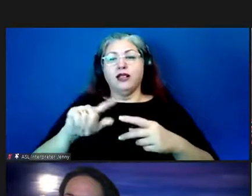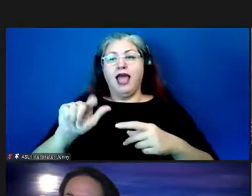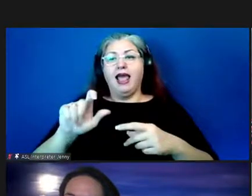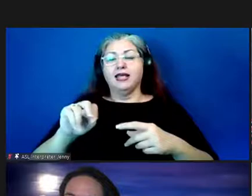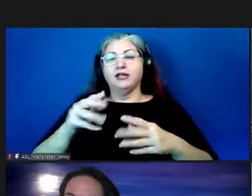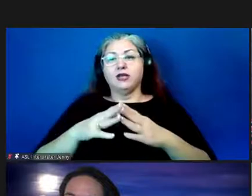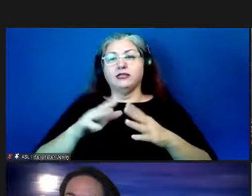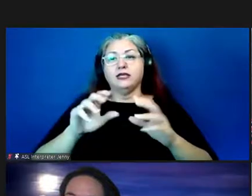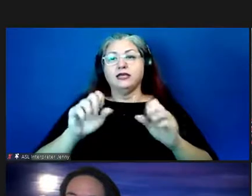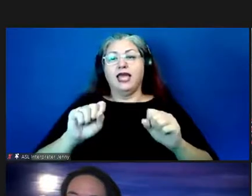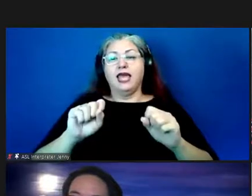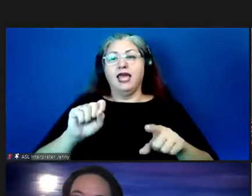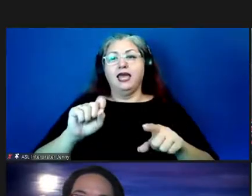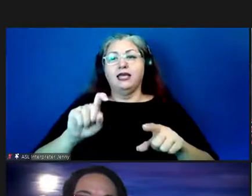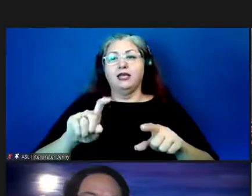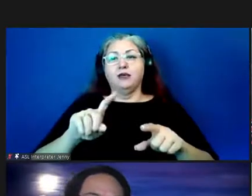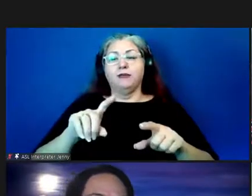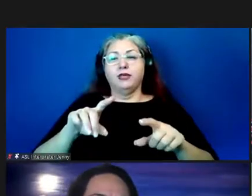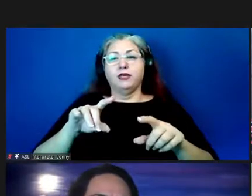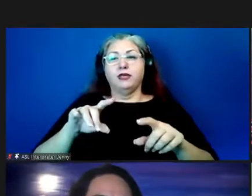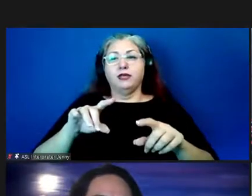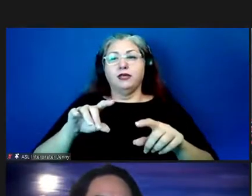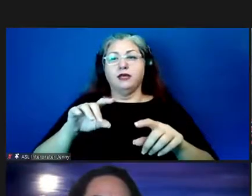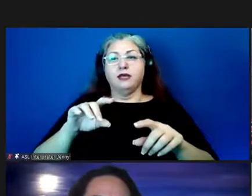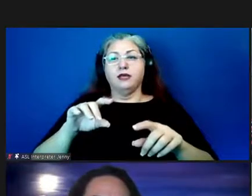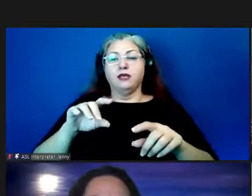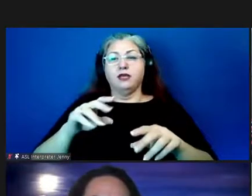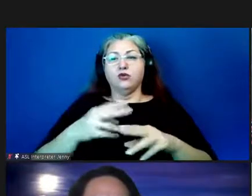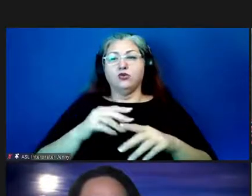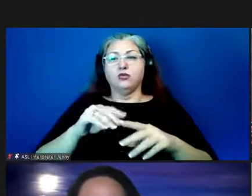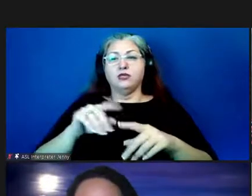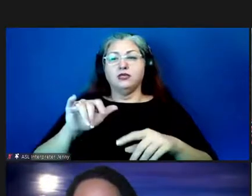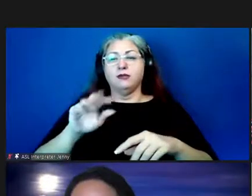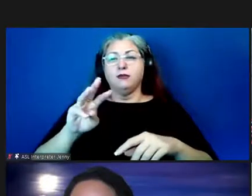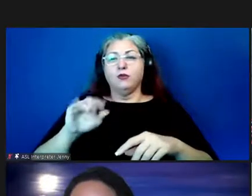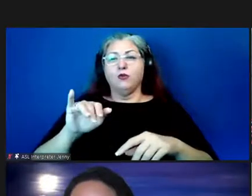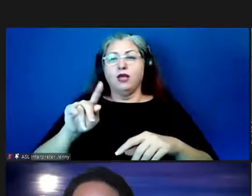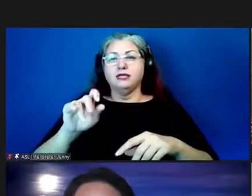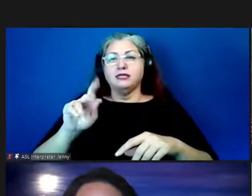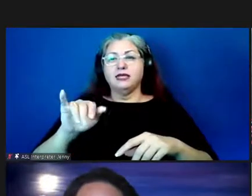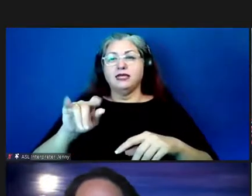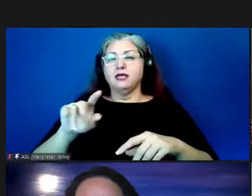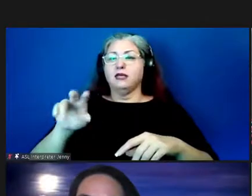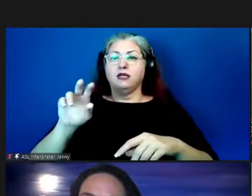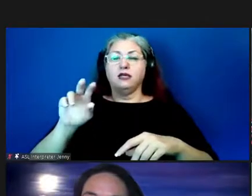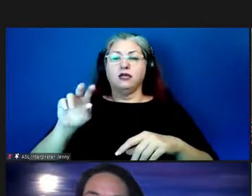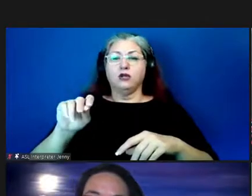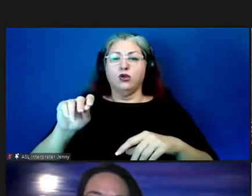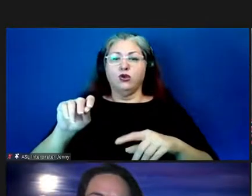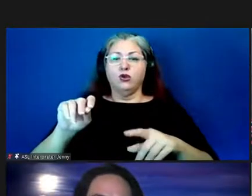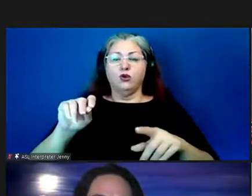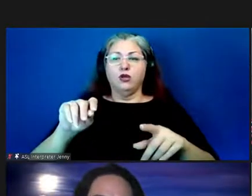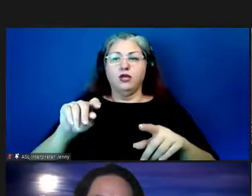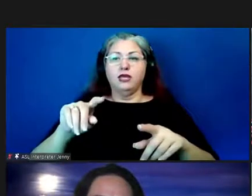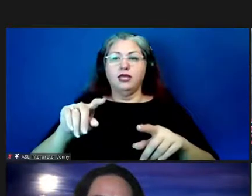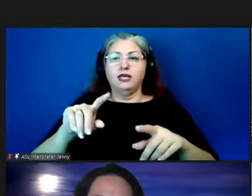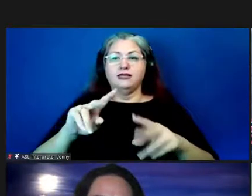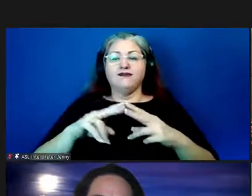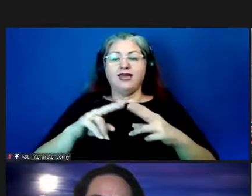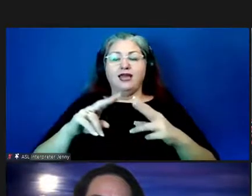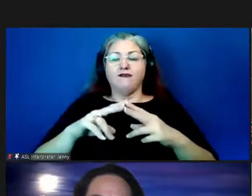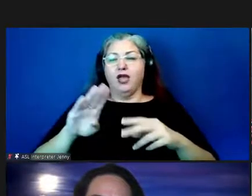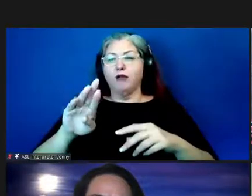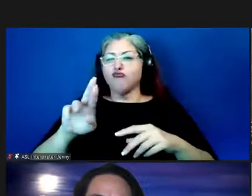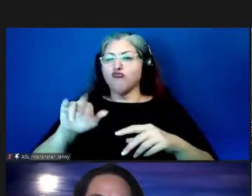uh could related islands be picked up and for instance a wild ski uh no unfortunately it's really brittle in that